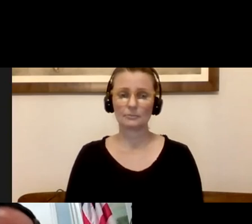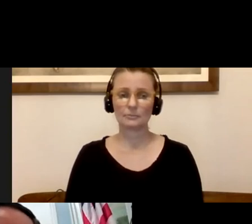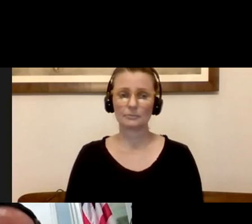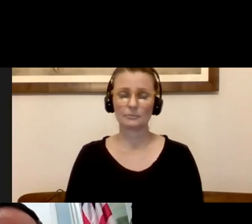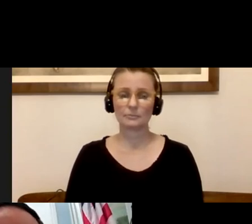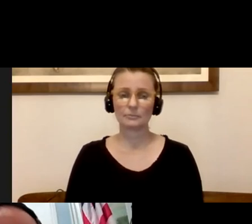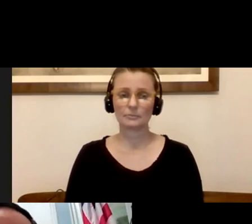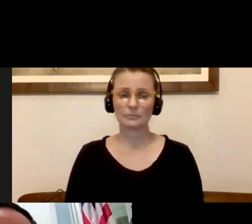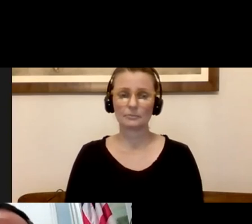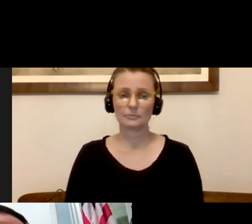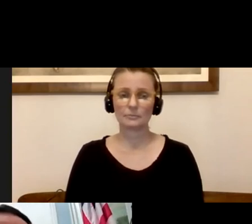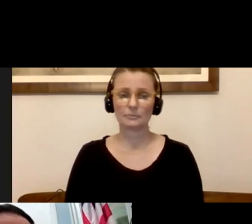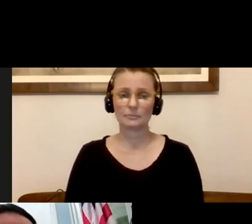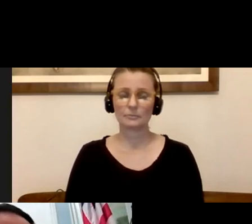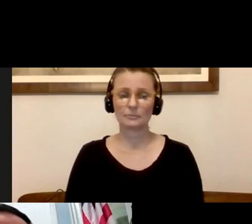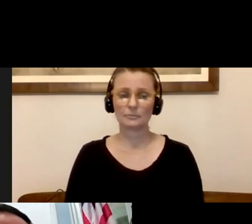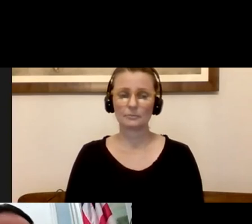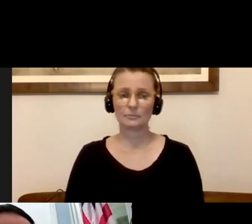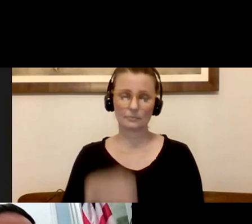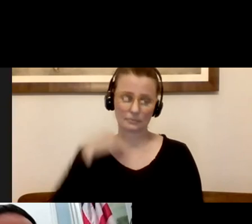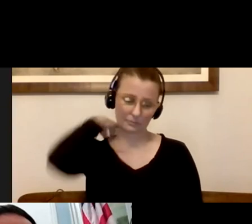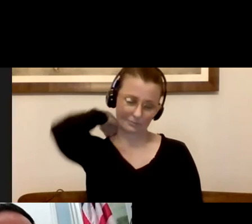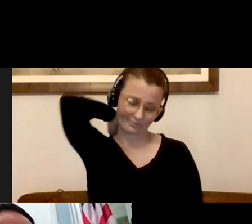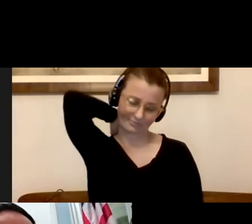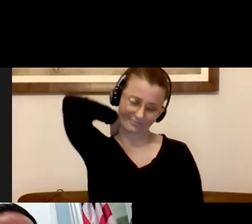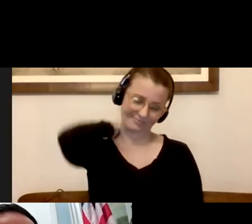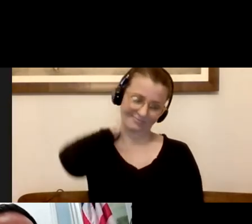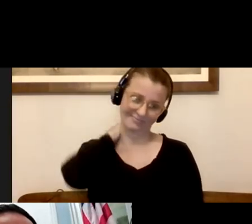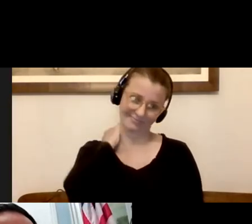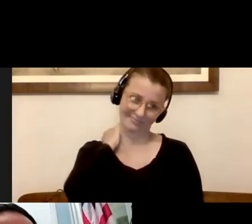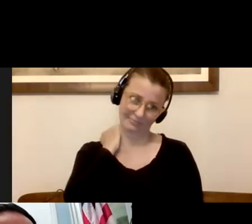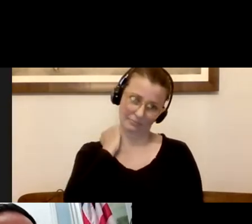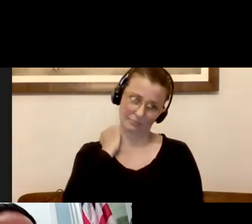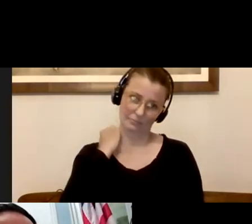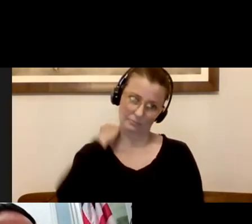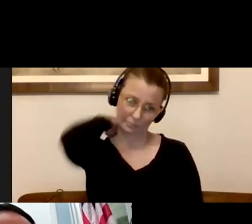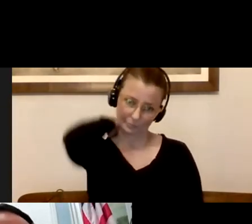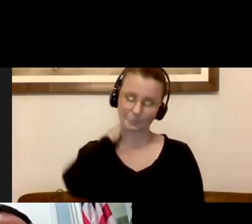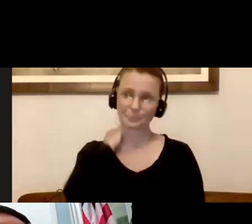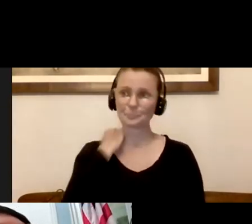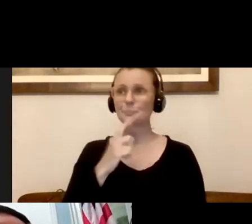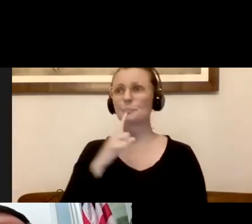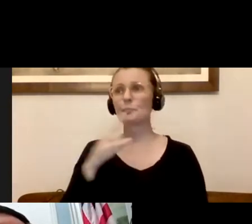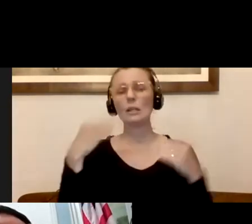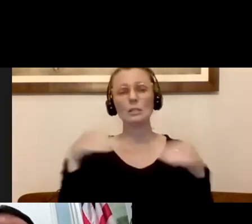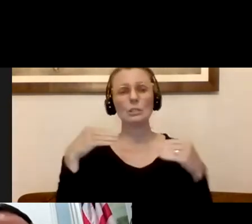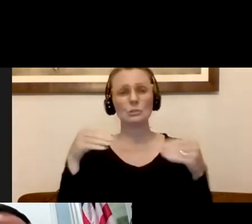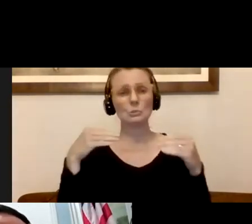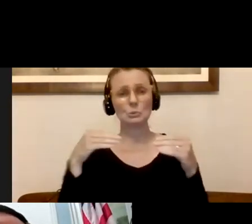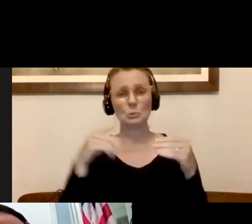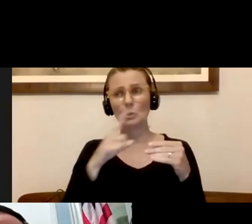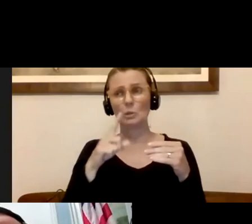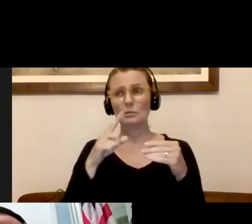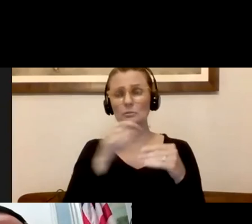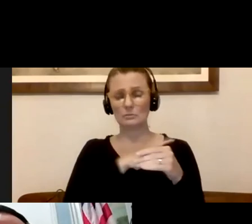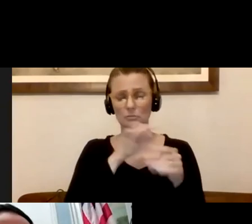employees are tested. Doug, you can add, but in short, to be developed as we try to expand testing. They're really, in